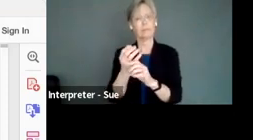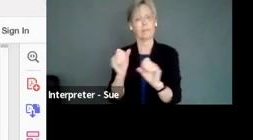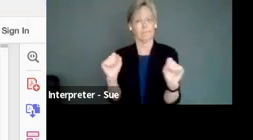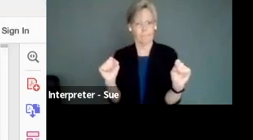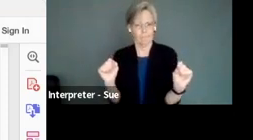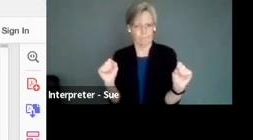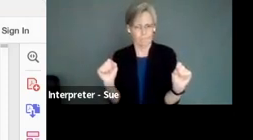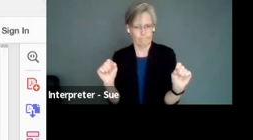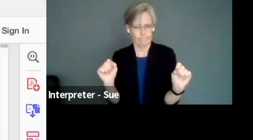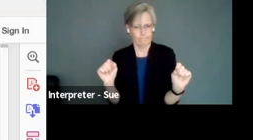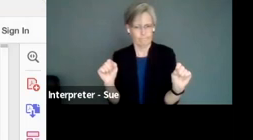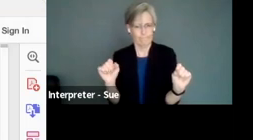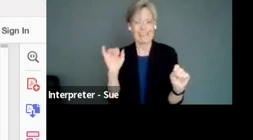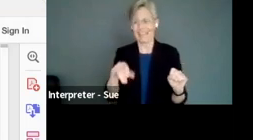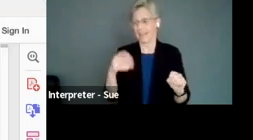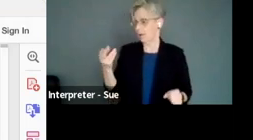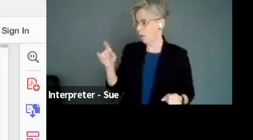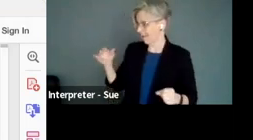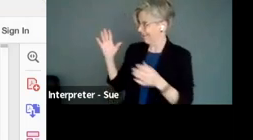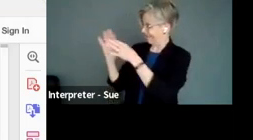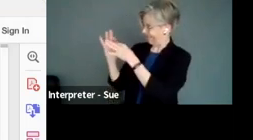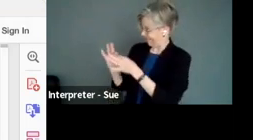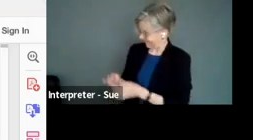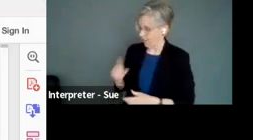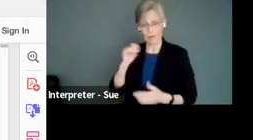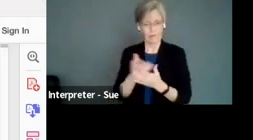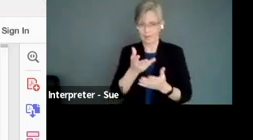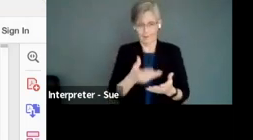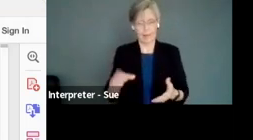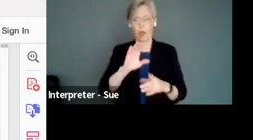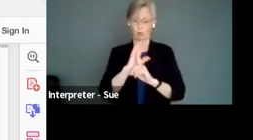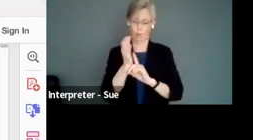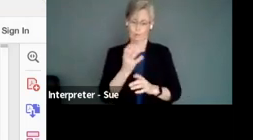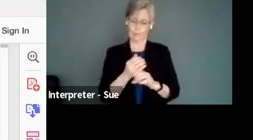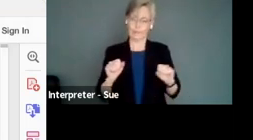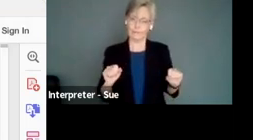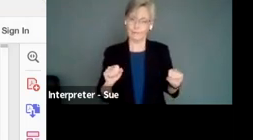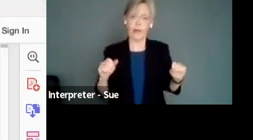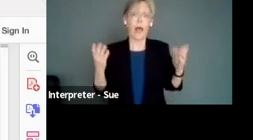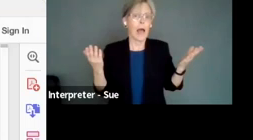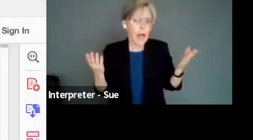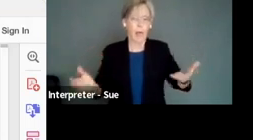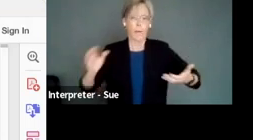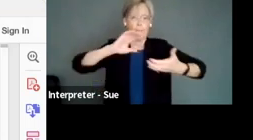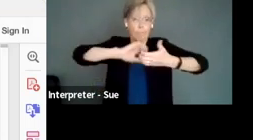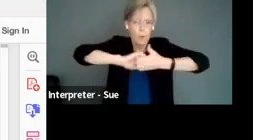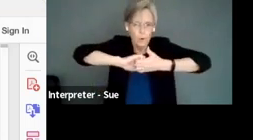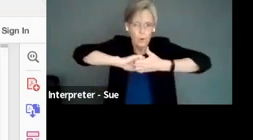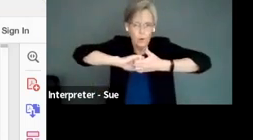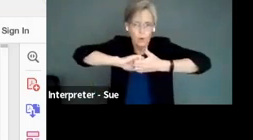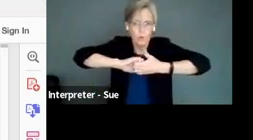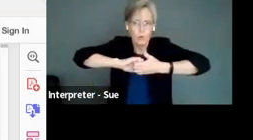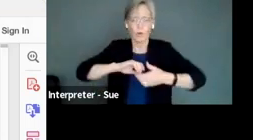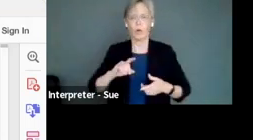a summary of everything that Holly has summarized and all that we've talked about. So cultural safety happens by forming partnerships, not by including